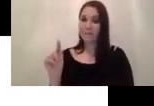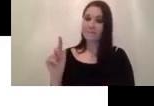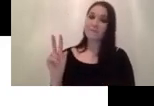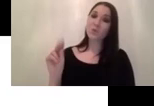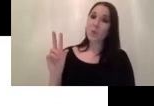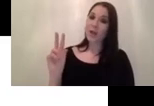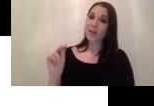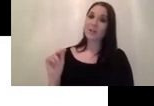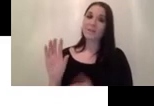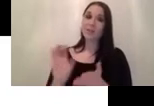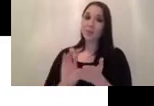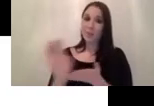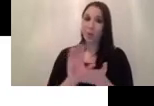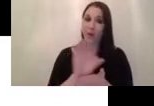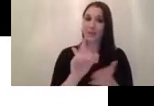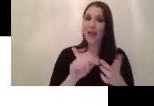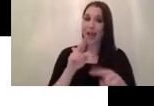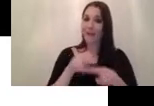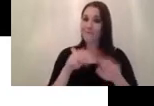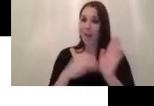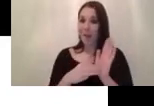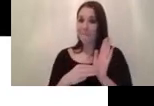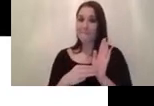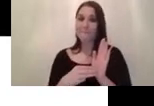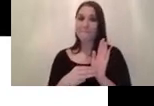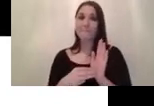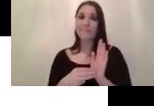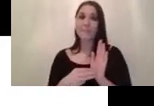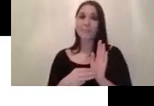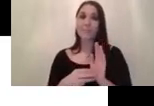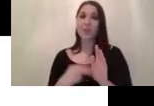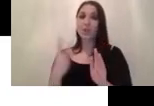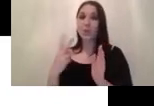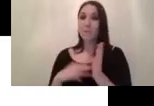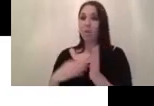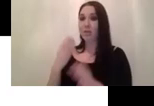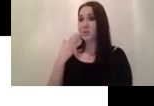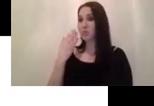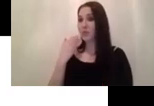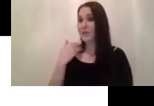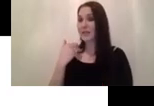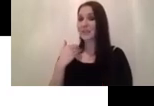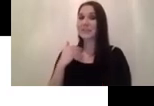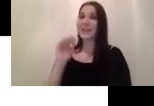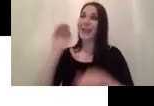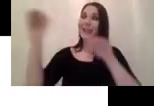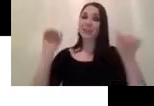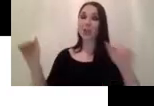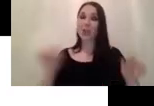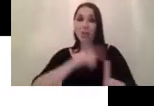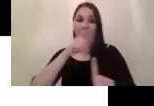um for the previous two months we try to get external customers on board